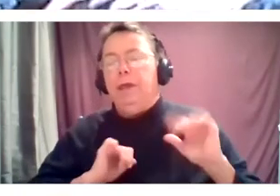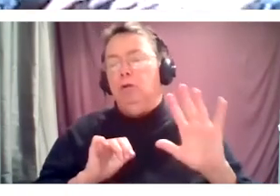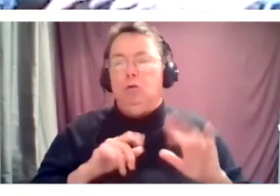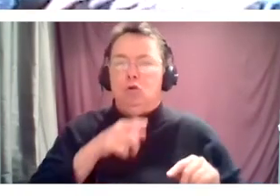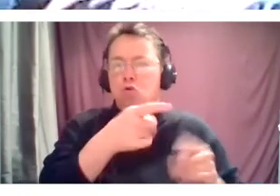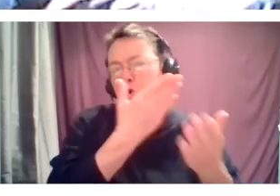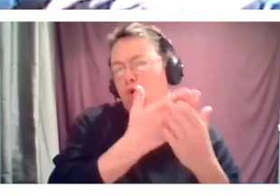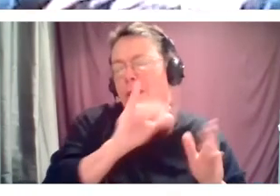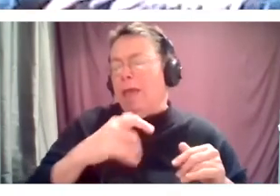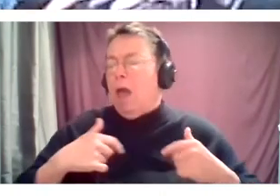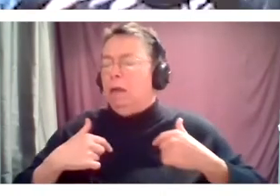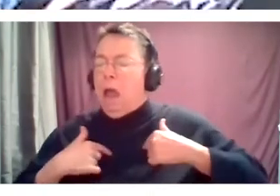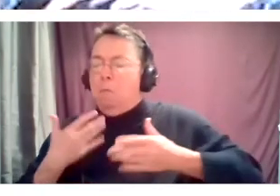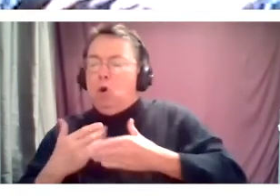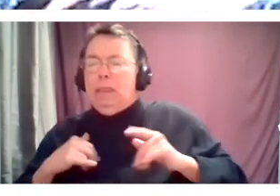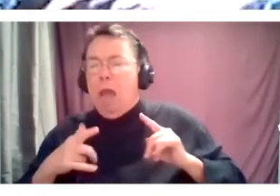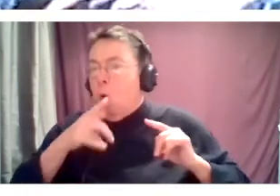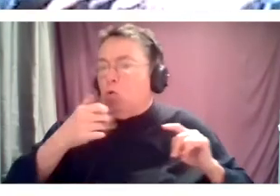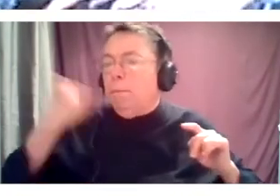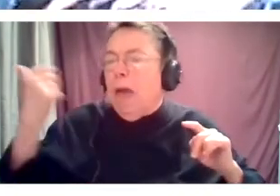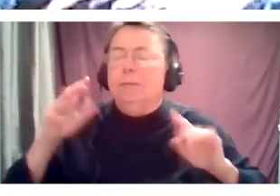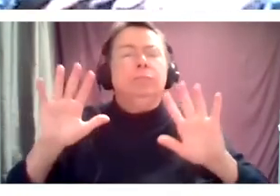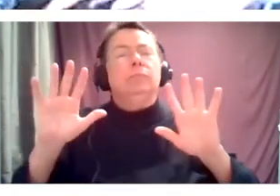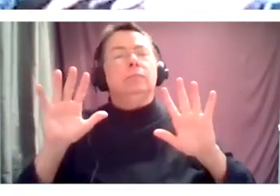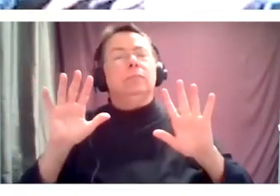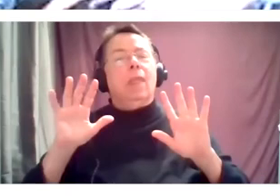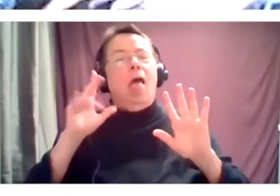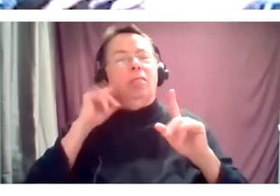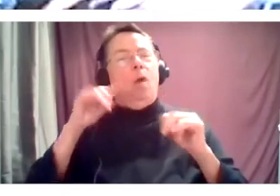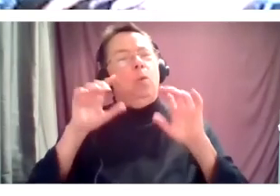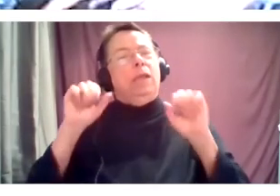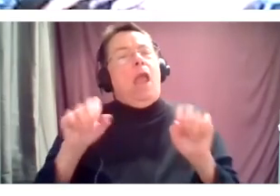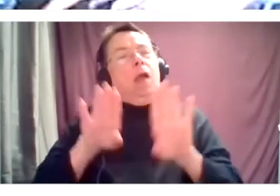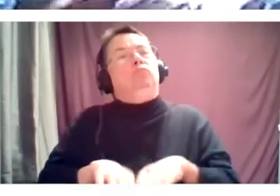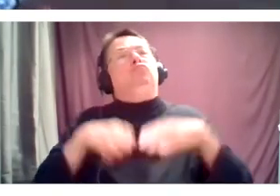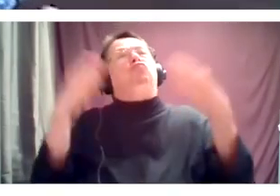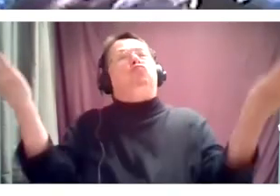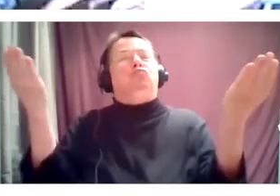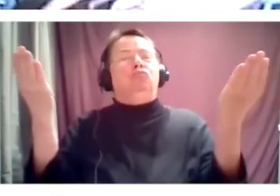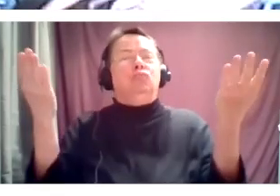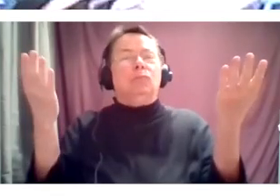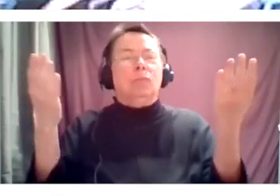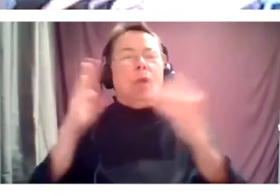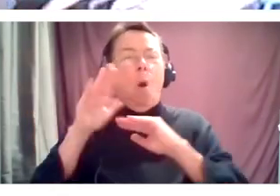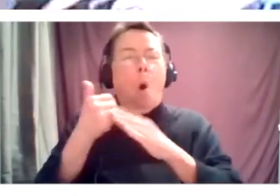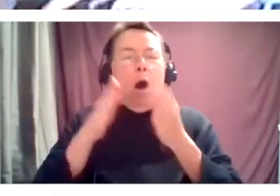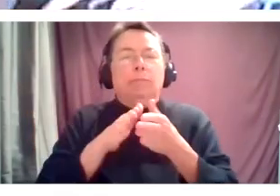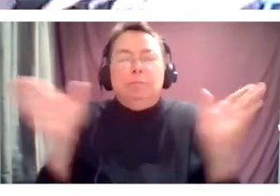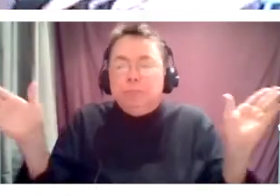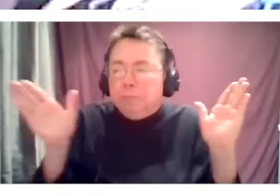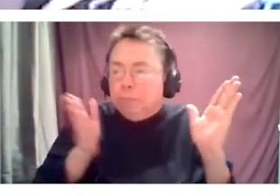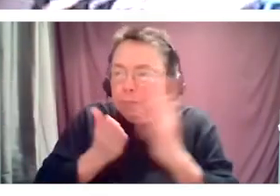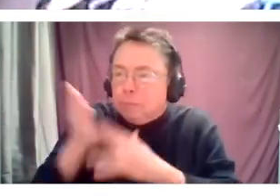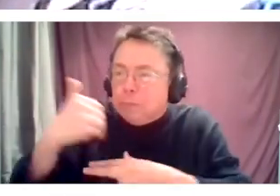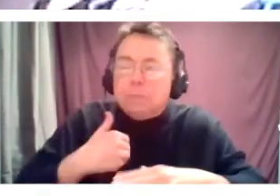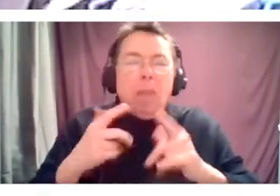know, the best at this, that we will all stay vulnerable. We will all stay transparent. will all continue to learn and push